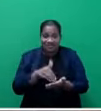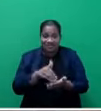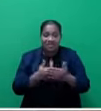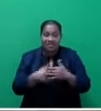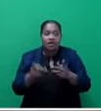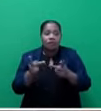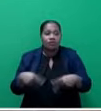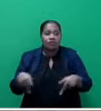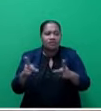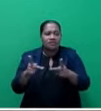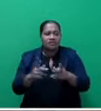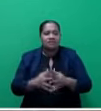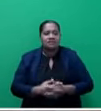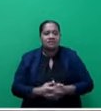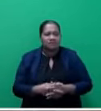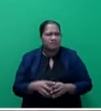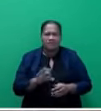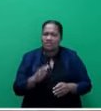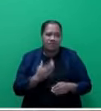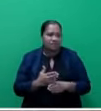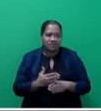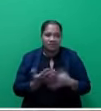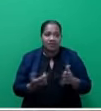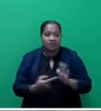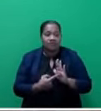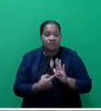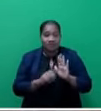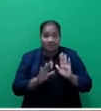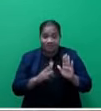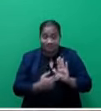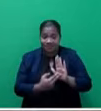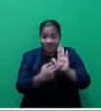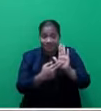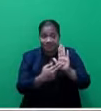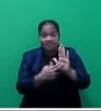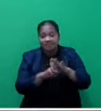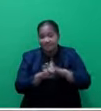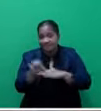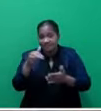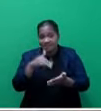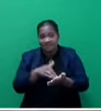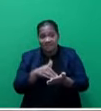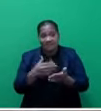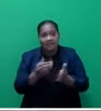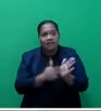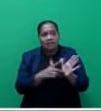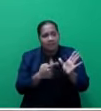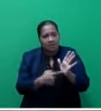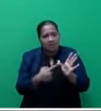provinces will not work, Mr Speaker, sir. Hotel Evo North, a community and evacuation centre to be built in Matadula.